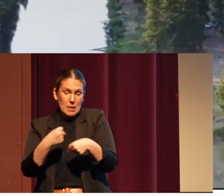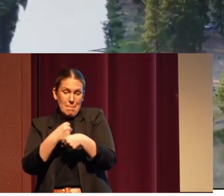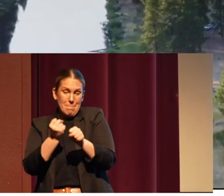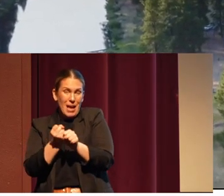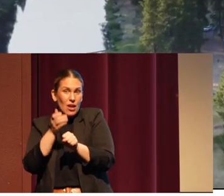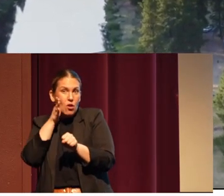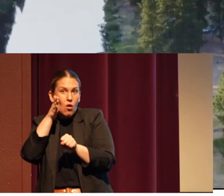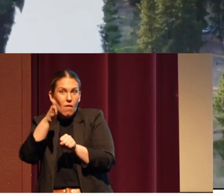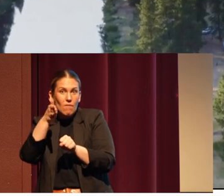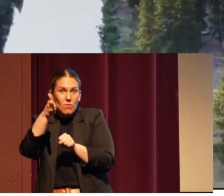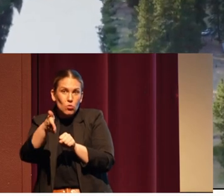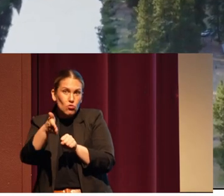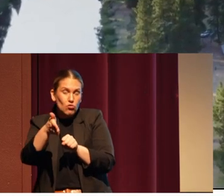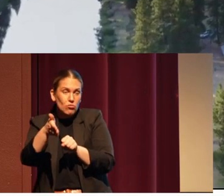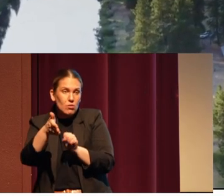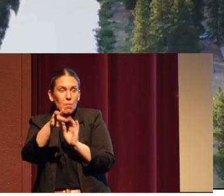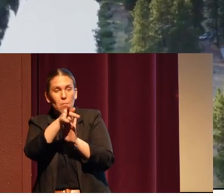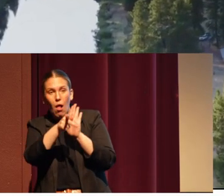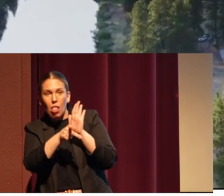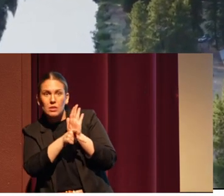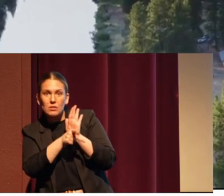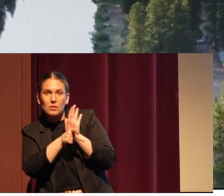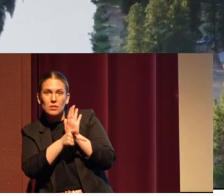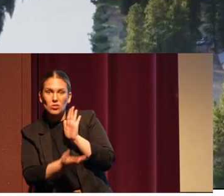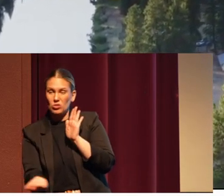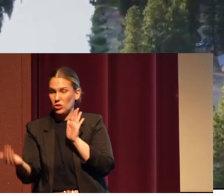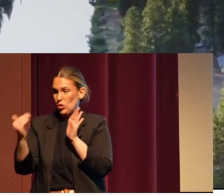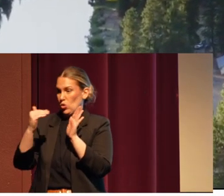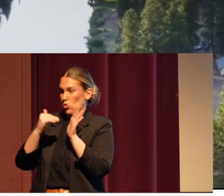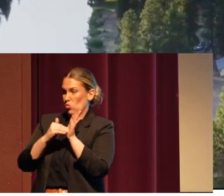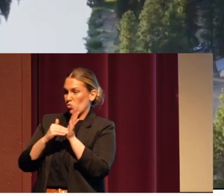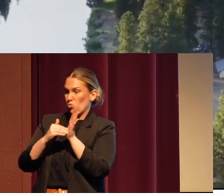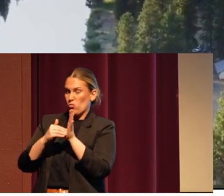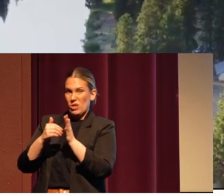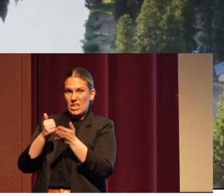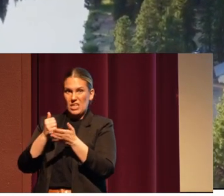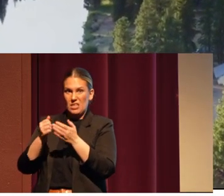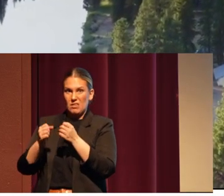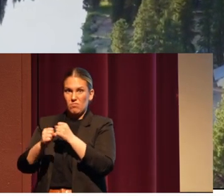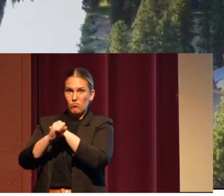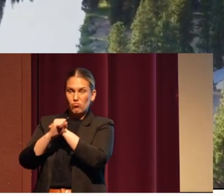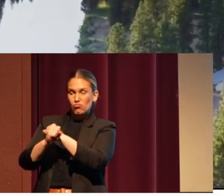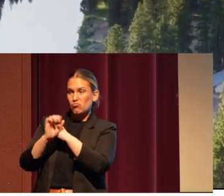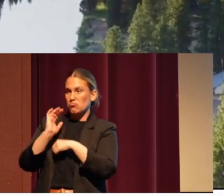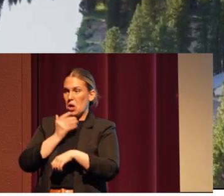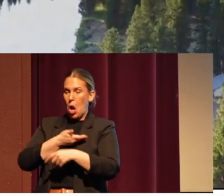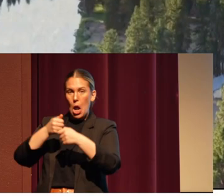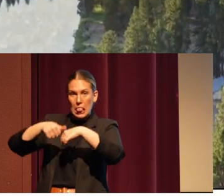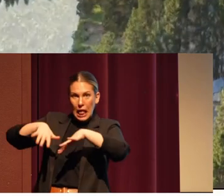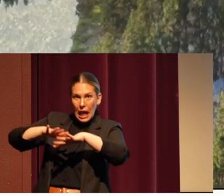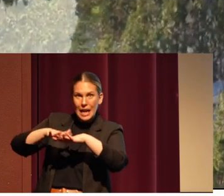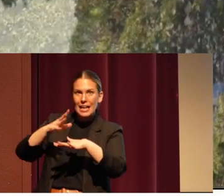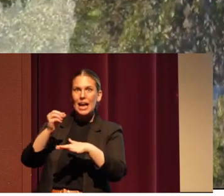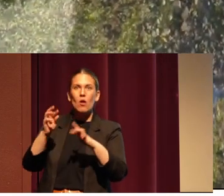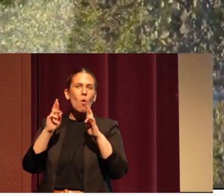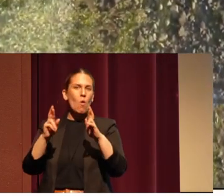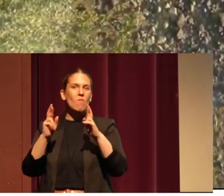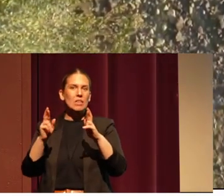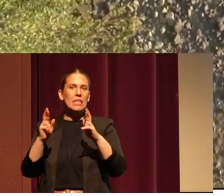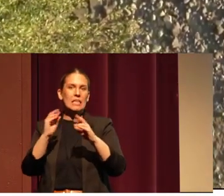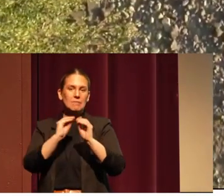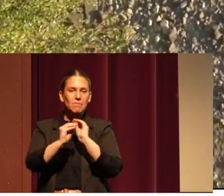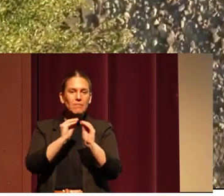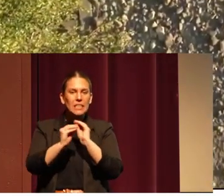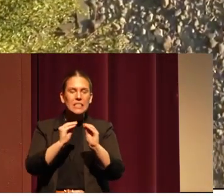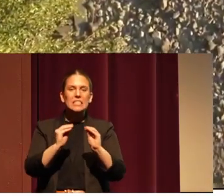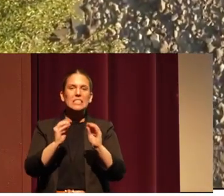of policy, can restore balance to these lands and hopefully undo the legacies of violence